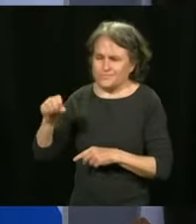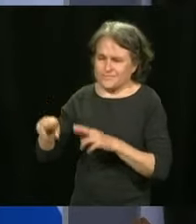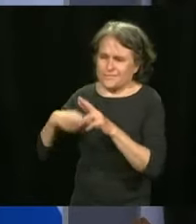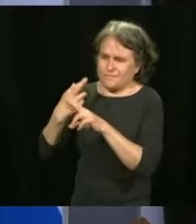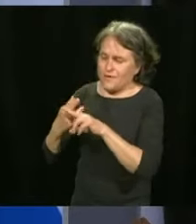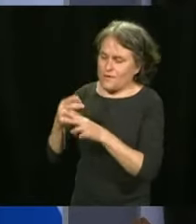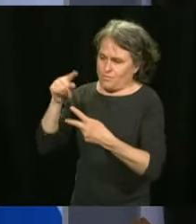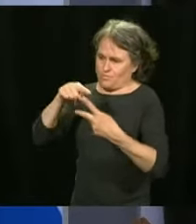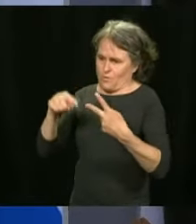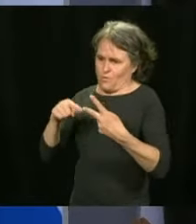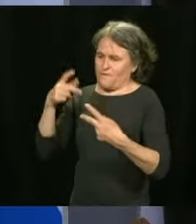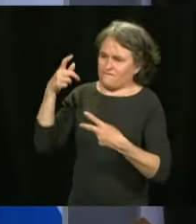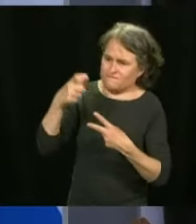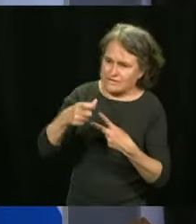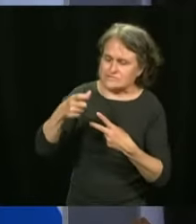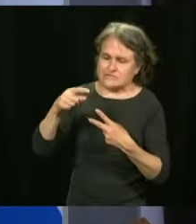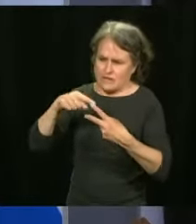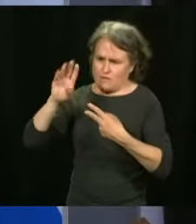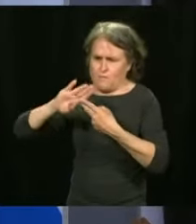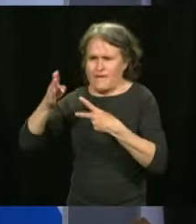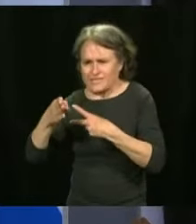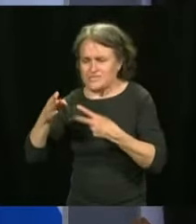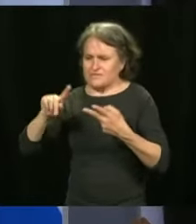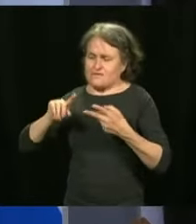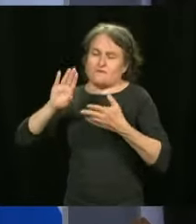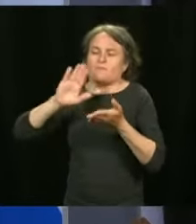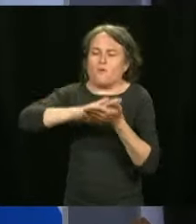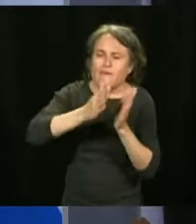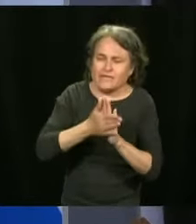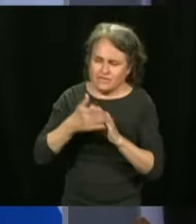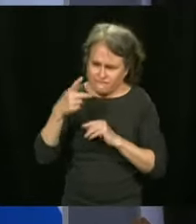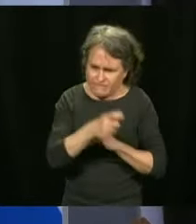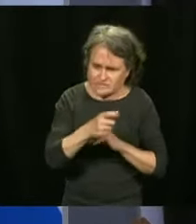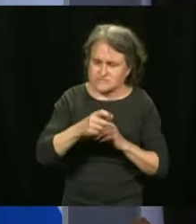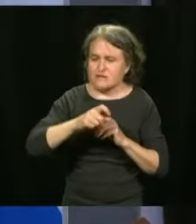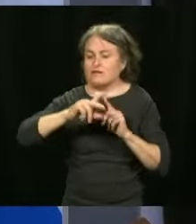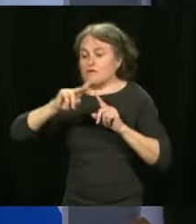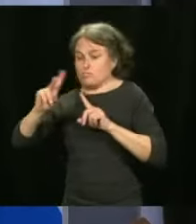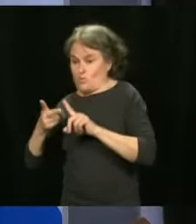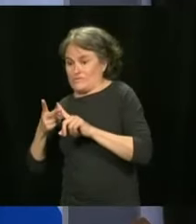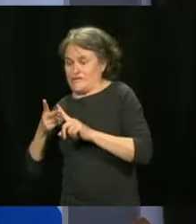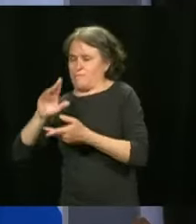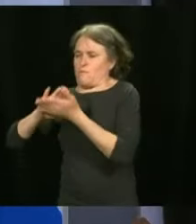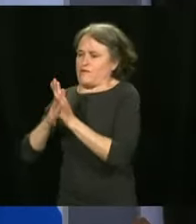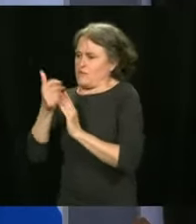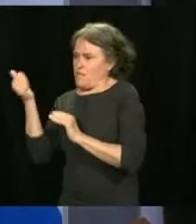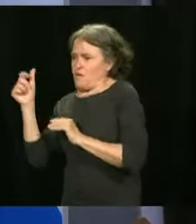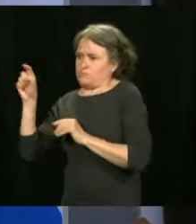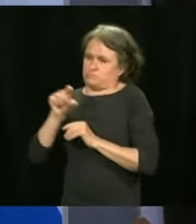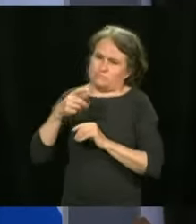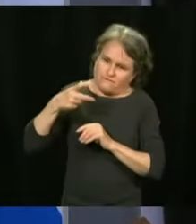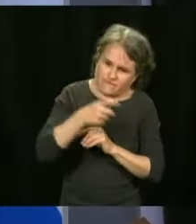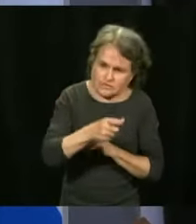different vaccines in many types of vaccinations because each has its own